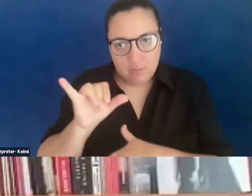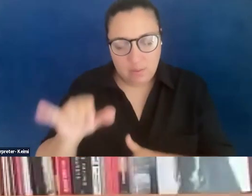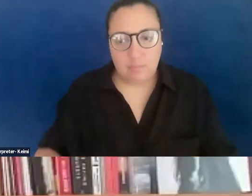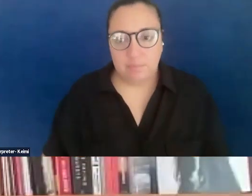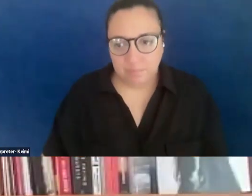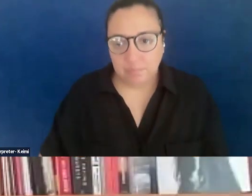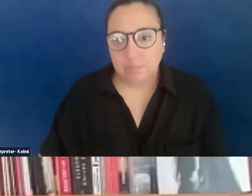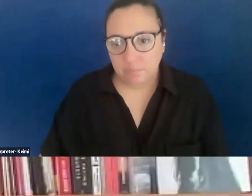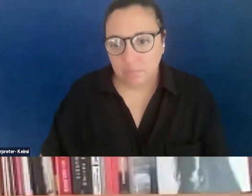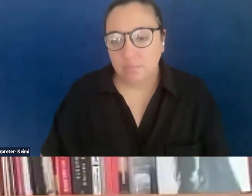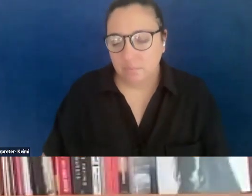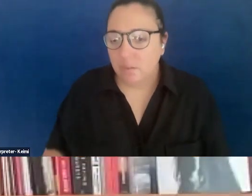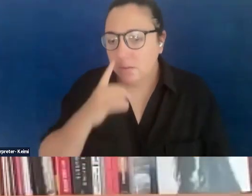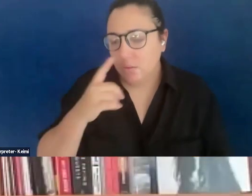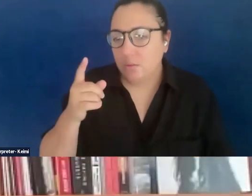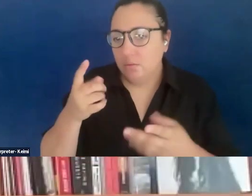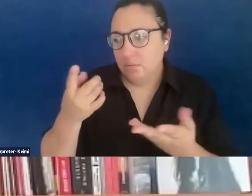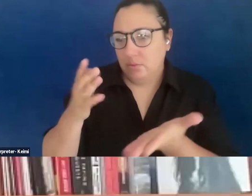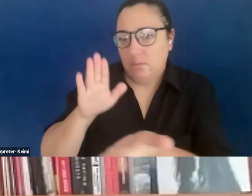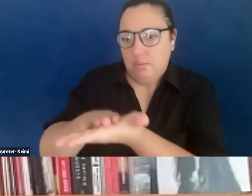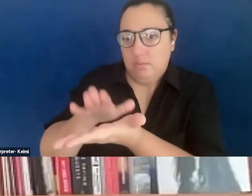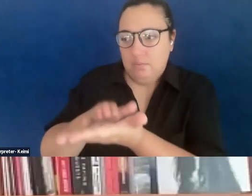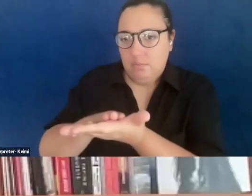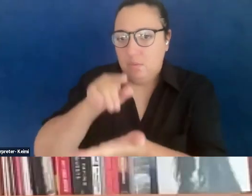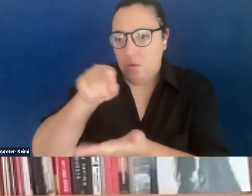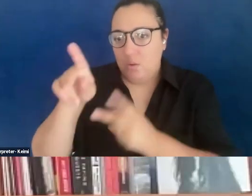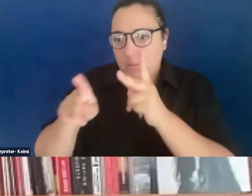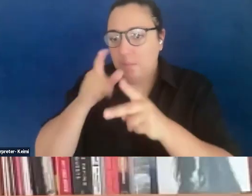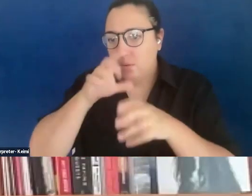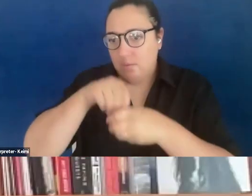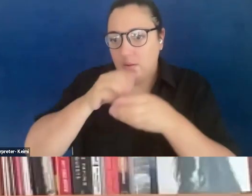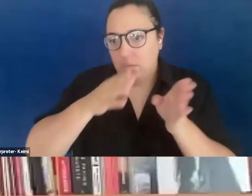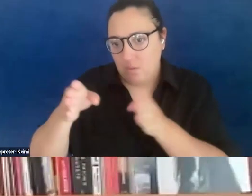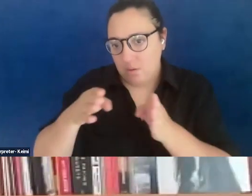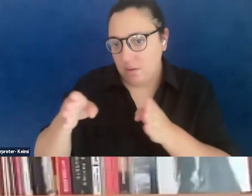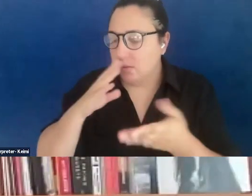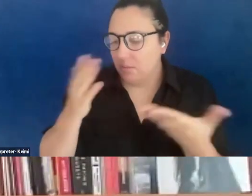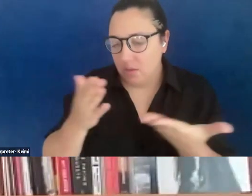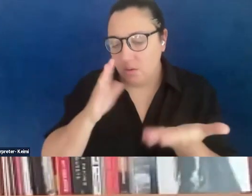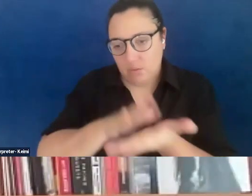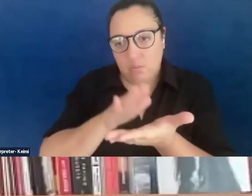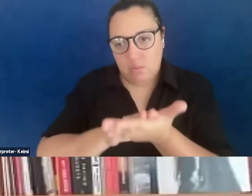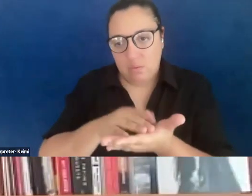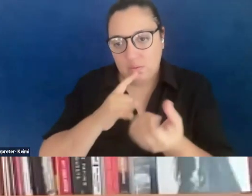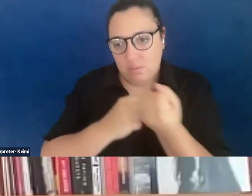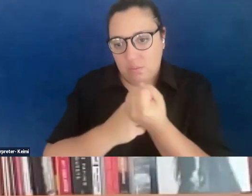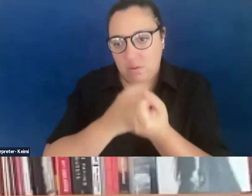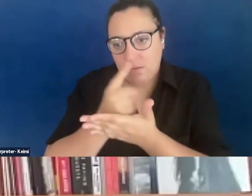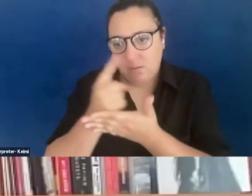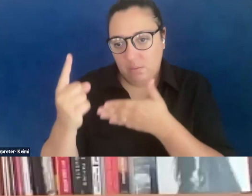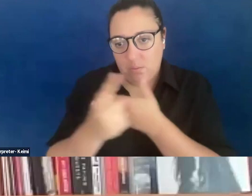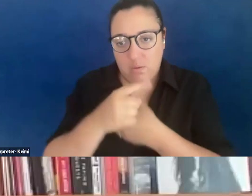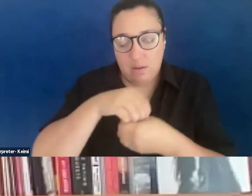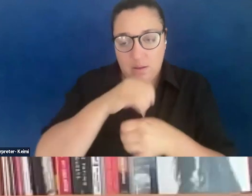just want to lift up the people doing that organizing work. And yeah, I'm here to support next week on campus and other